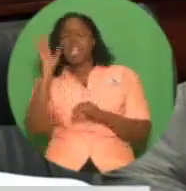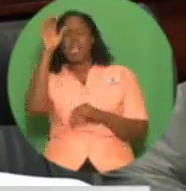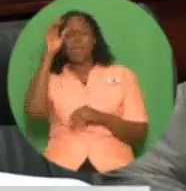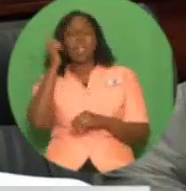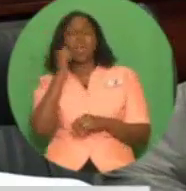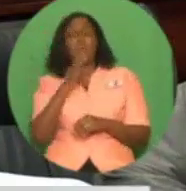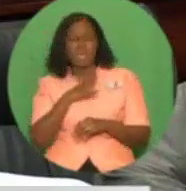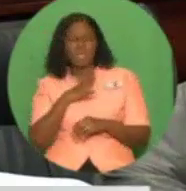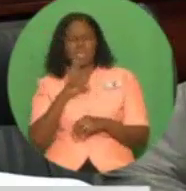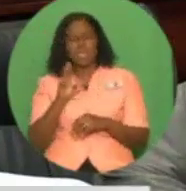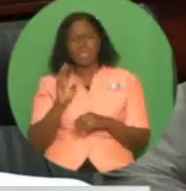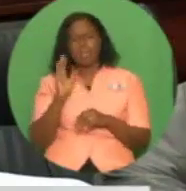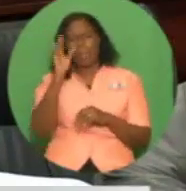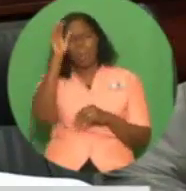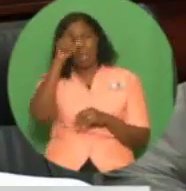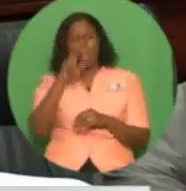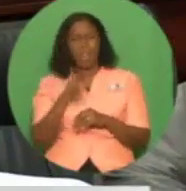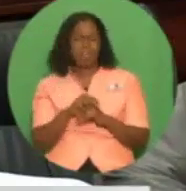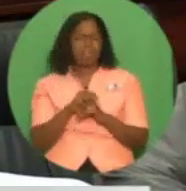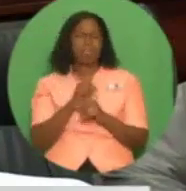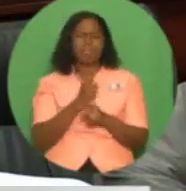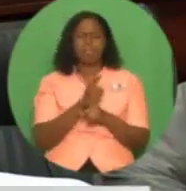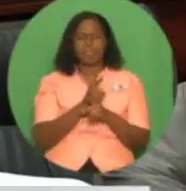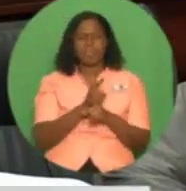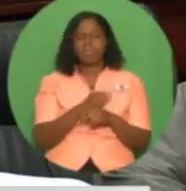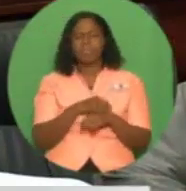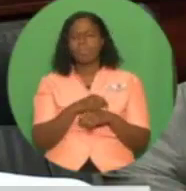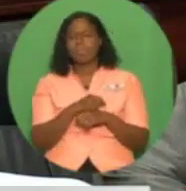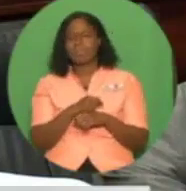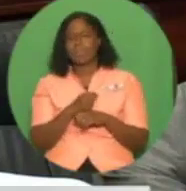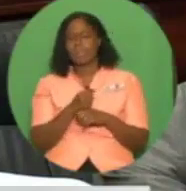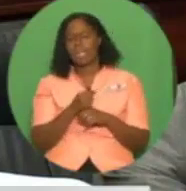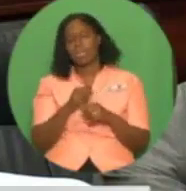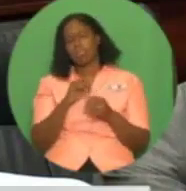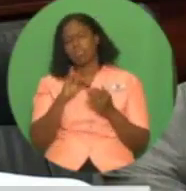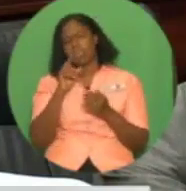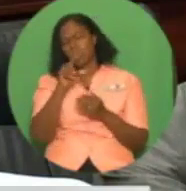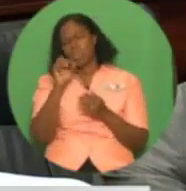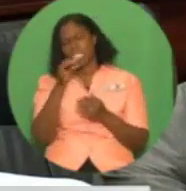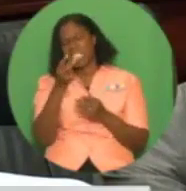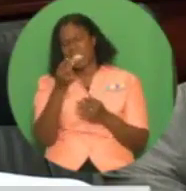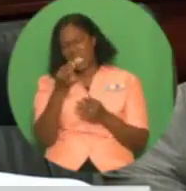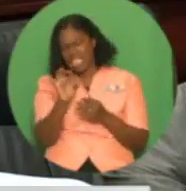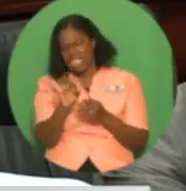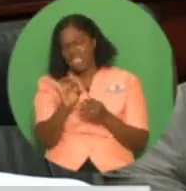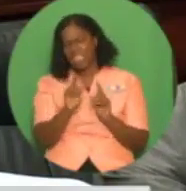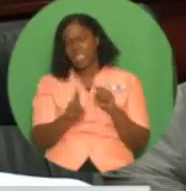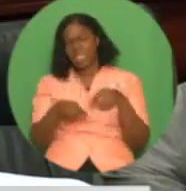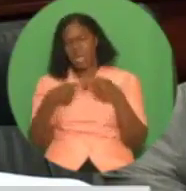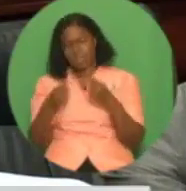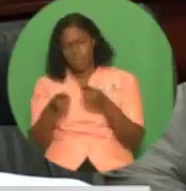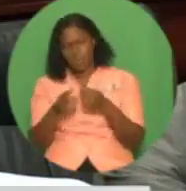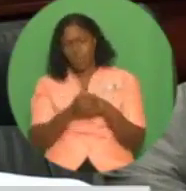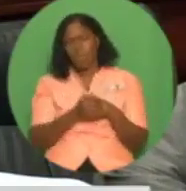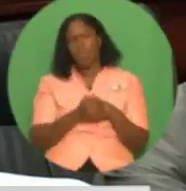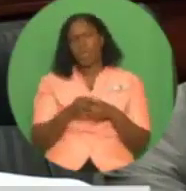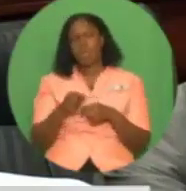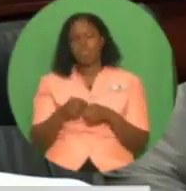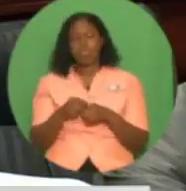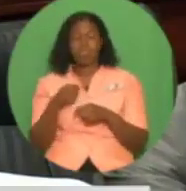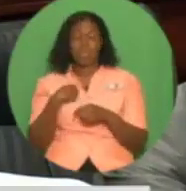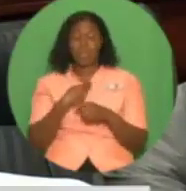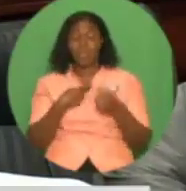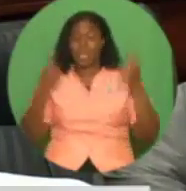Liverpool, England, during the period July 12th, July 29th, 2019, after qualification when winning the